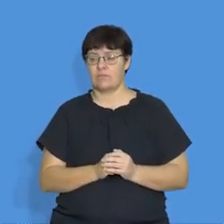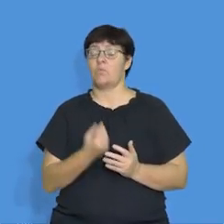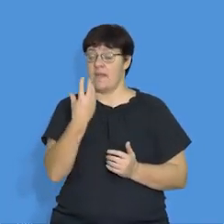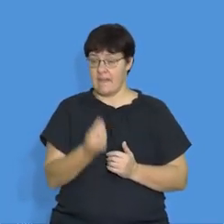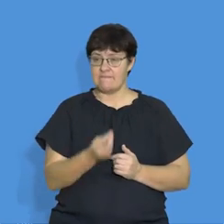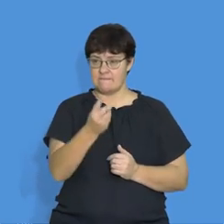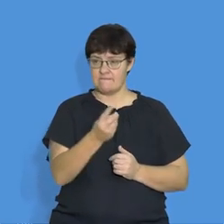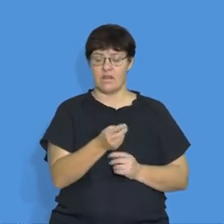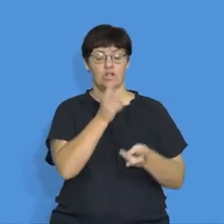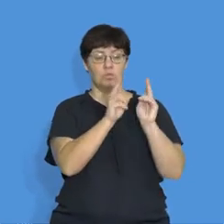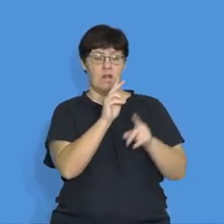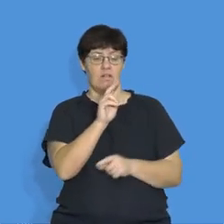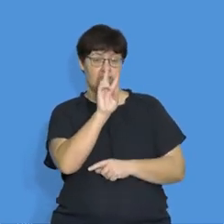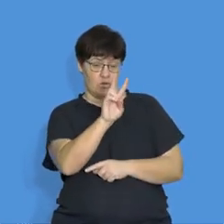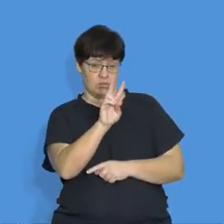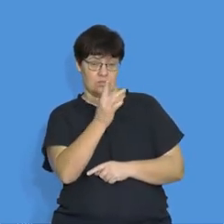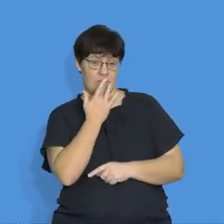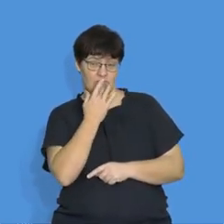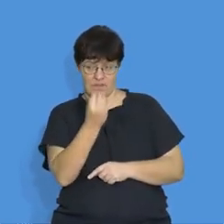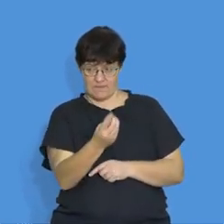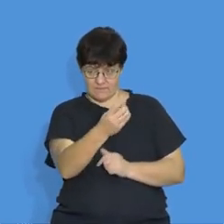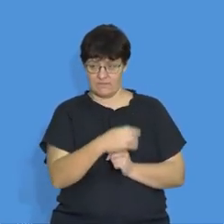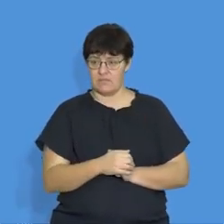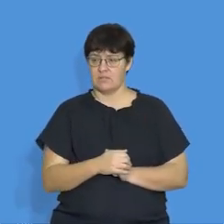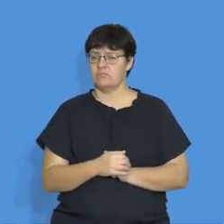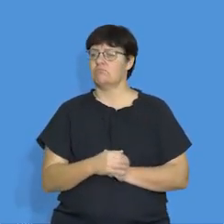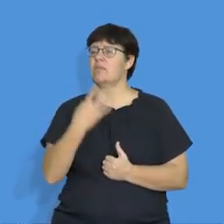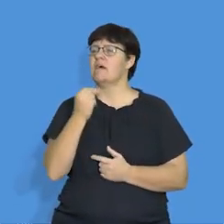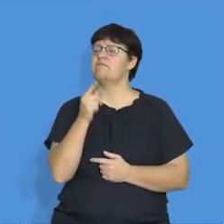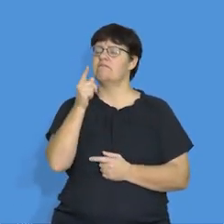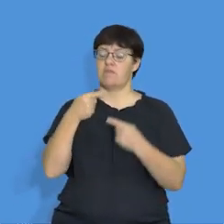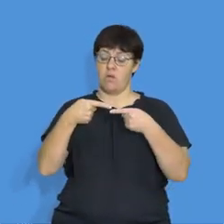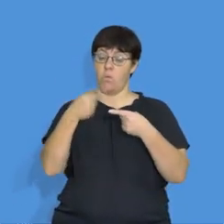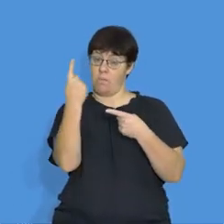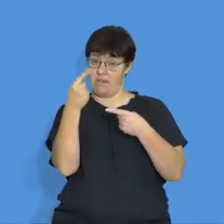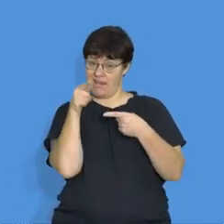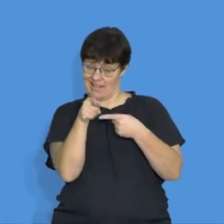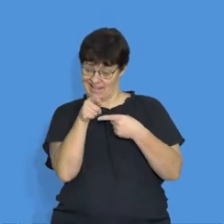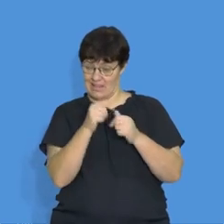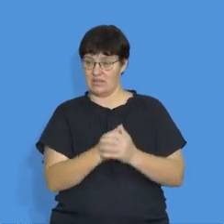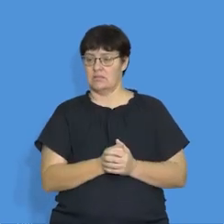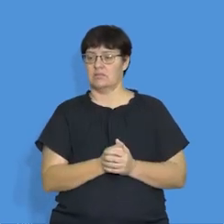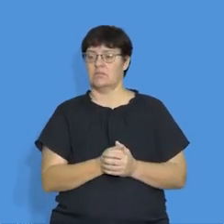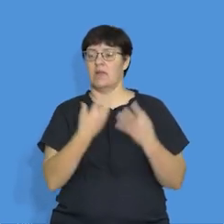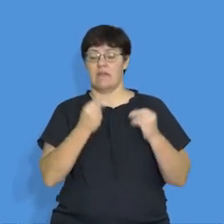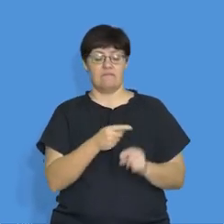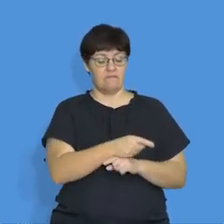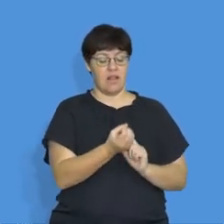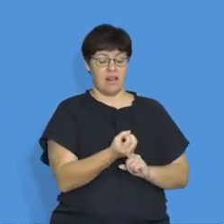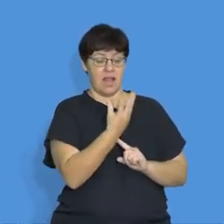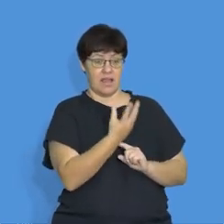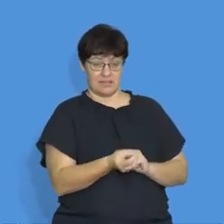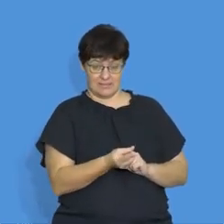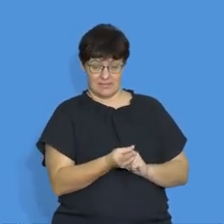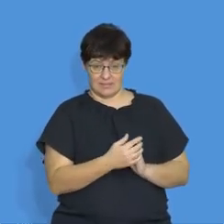a 12-volt battery, okay? There we are. What else do we have? We have an open switch. We also have a